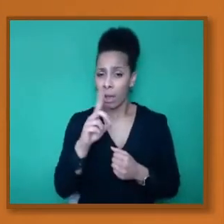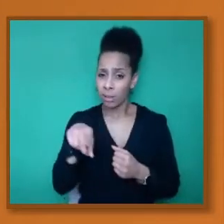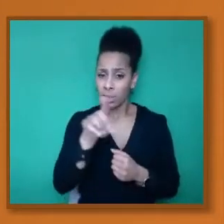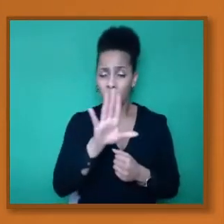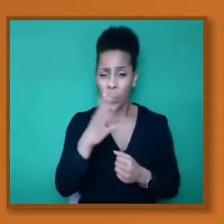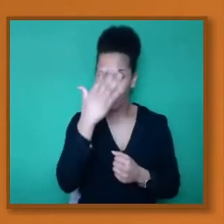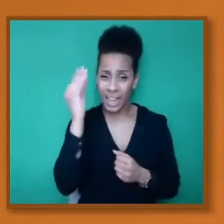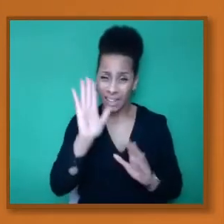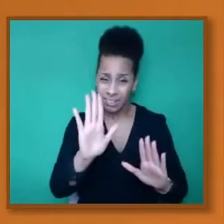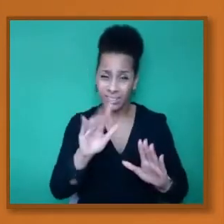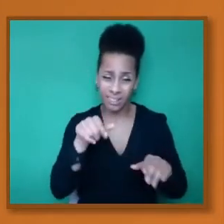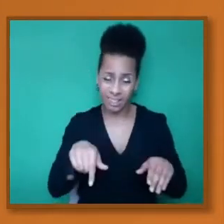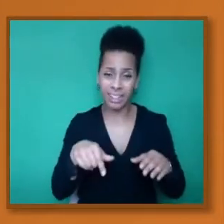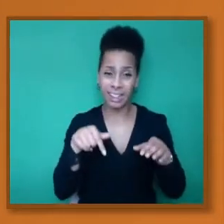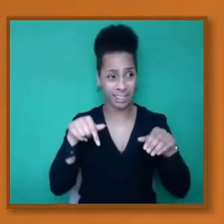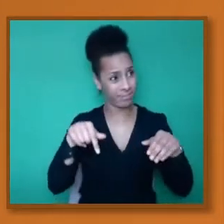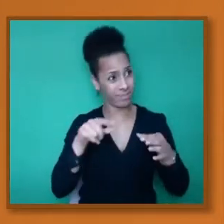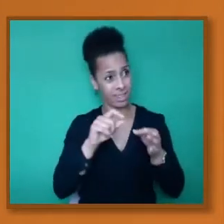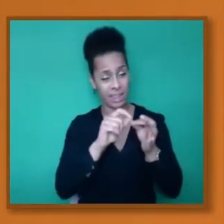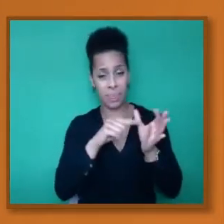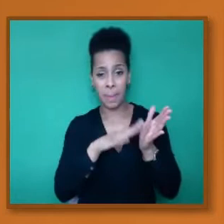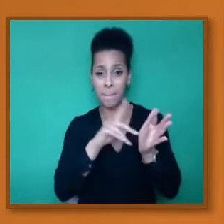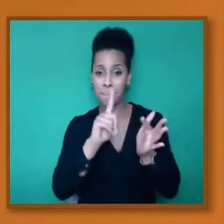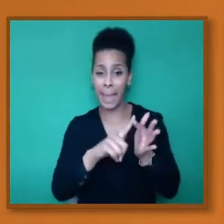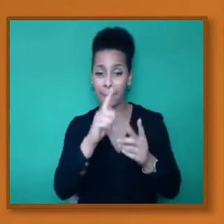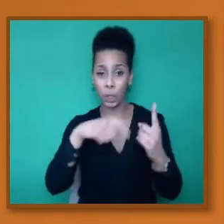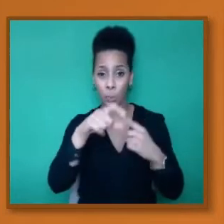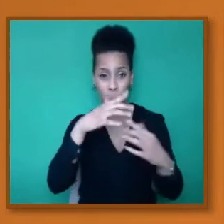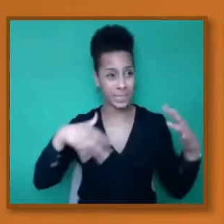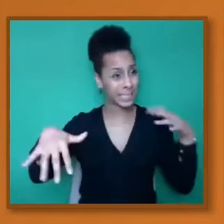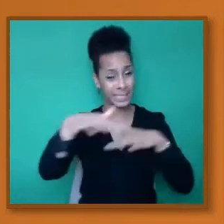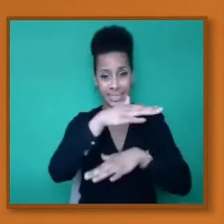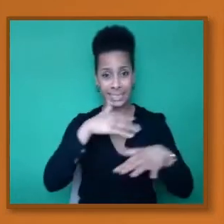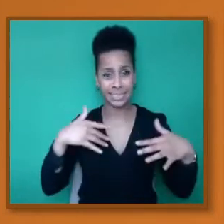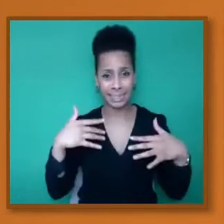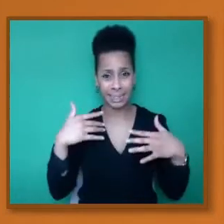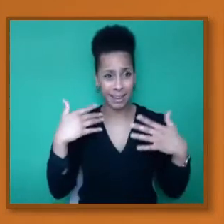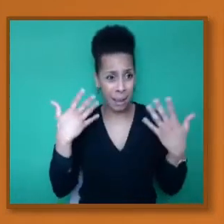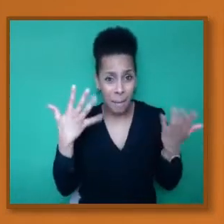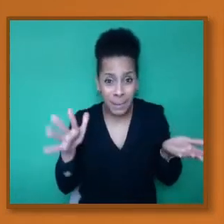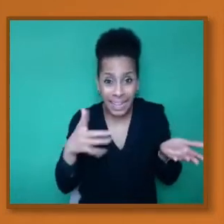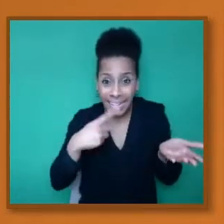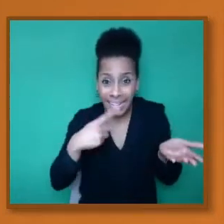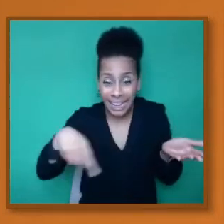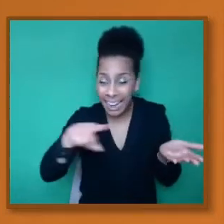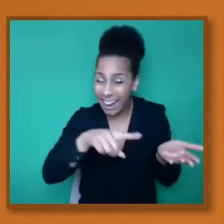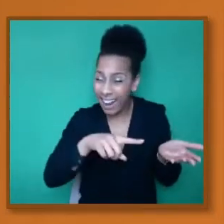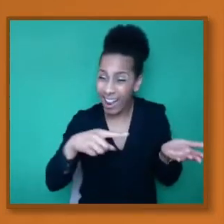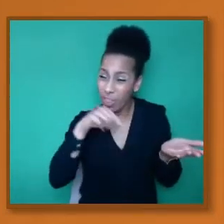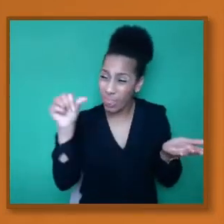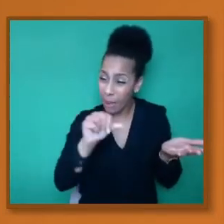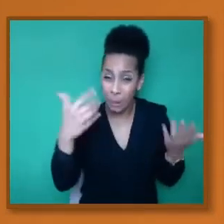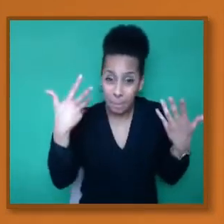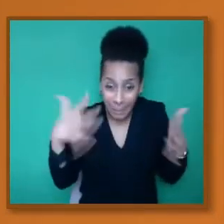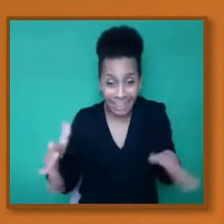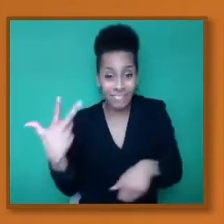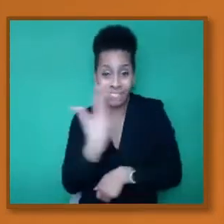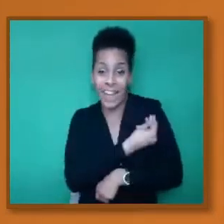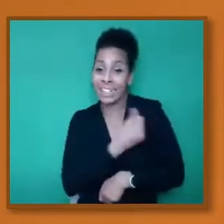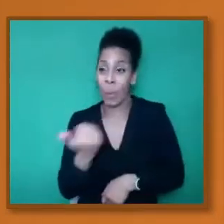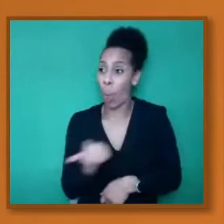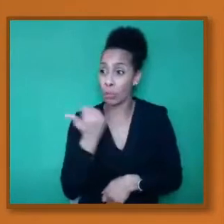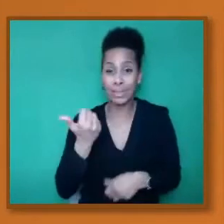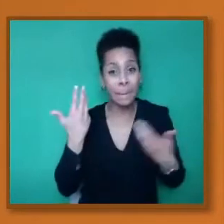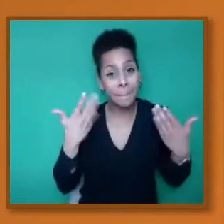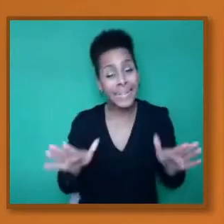BAME community, there's hundreds already, thousands of people have already been taking the vaccine. Okay, the rates may not be